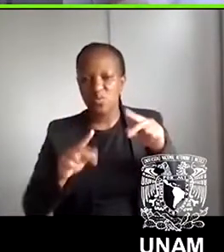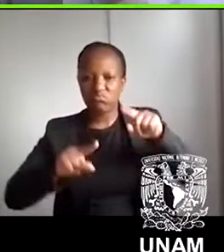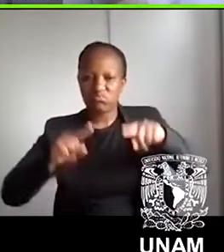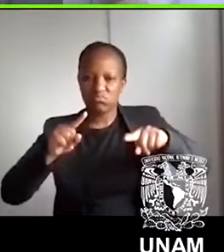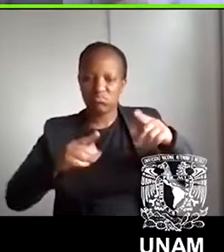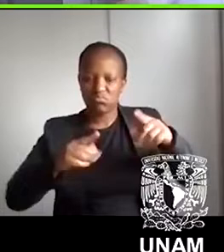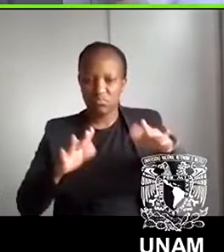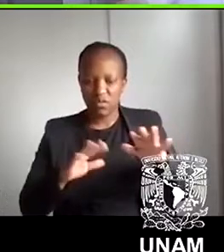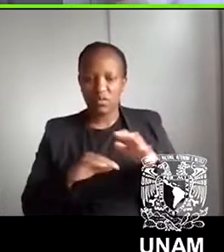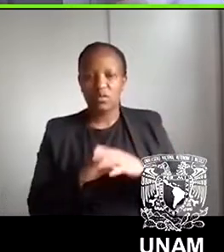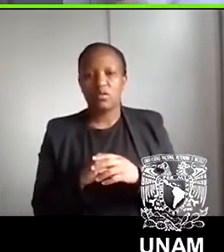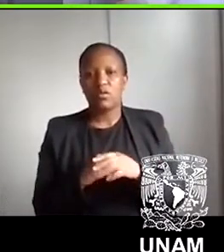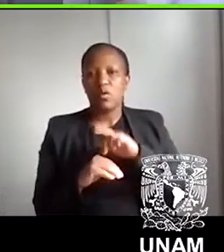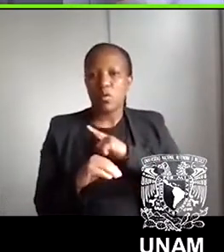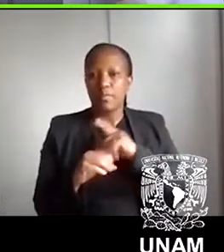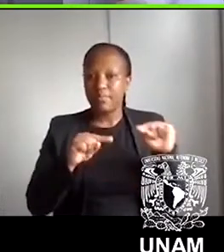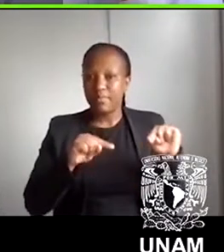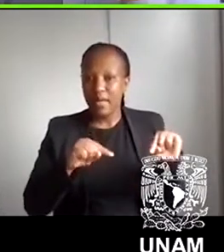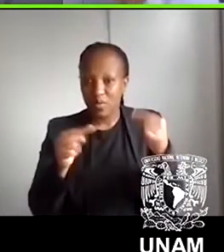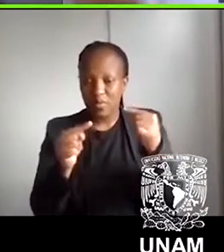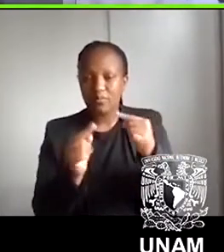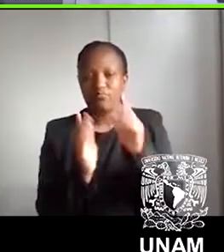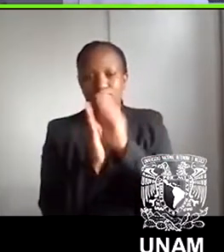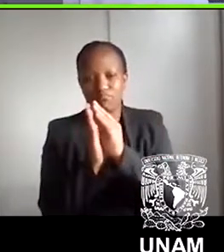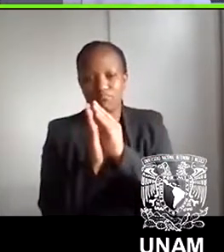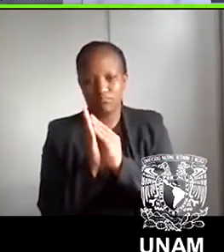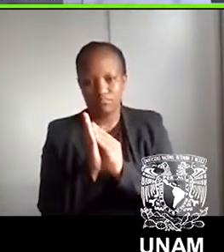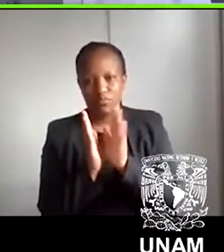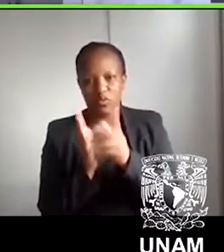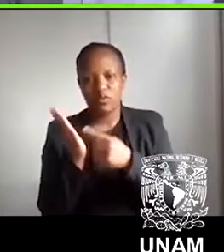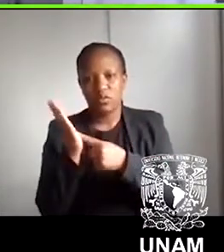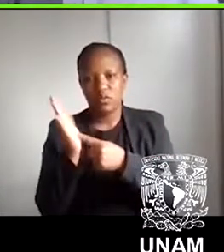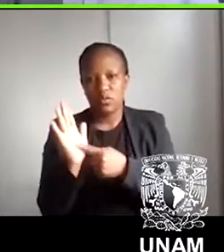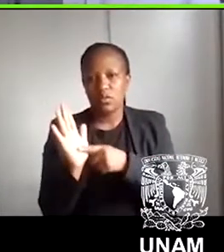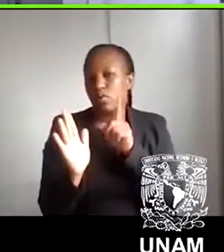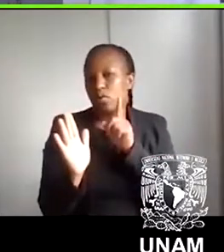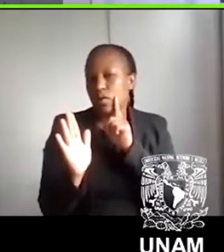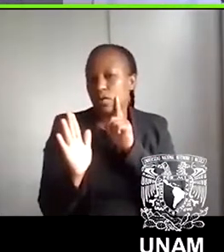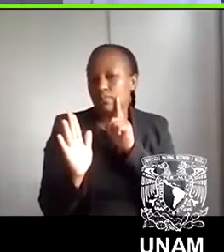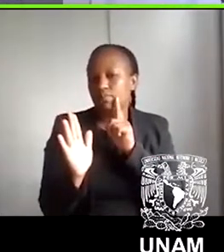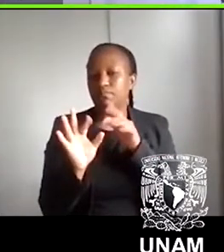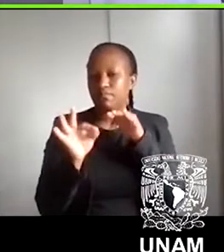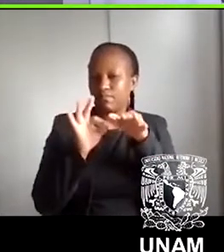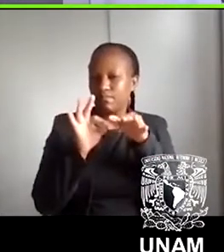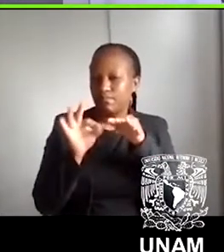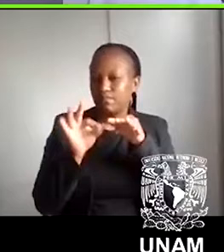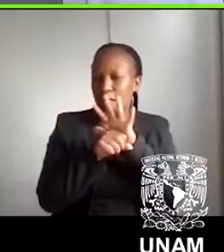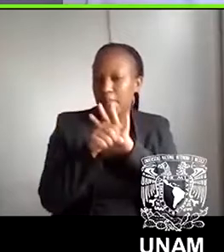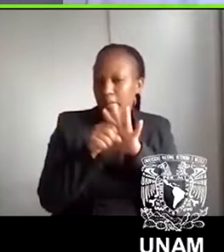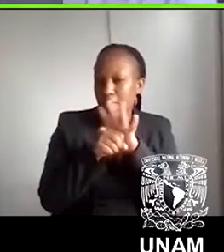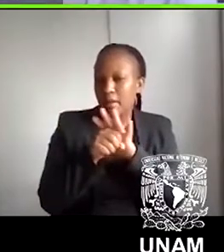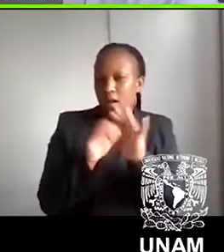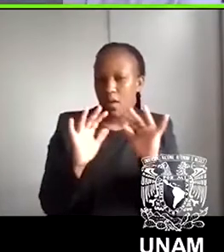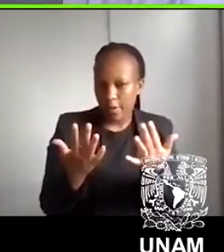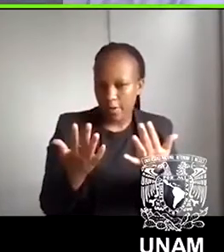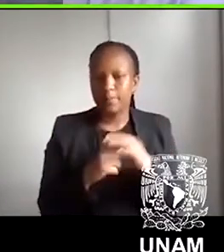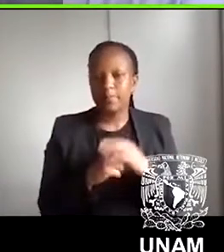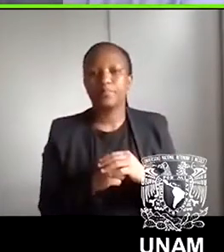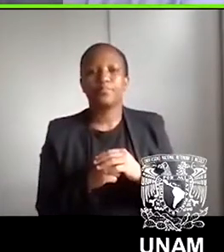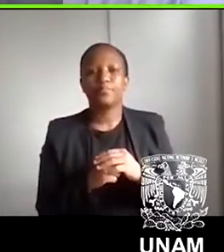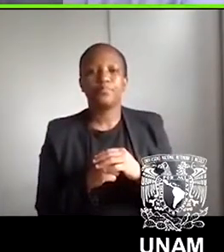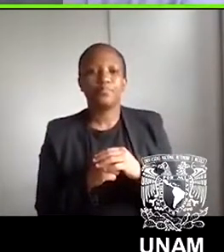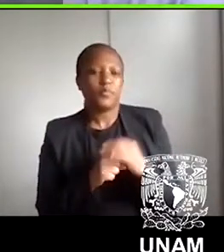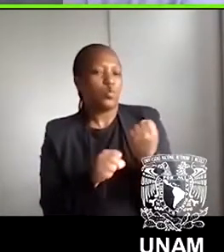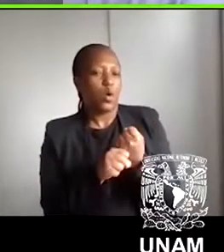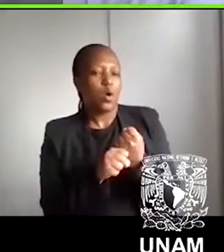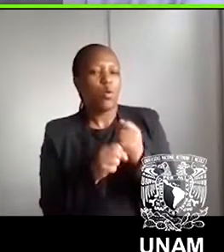hypotheses, arguments, and notes on the matter in order to familiarize you with some trends and others who are currently relevant.